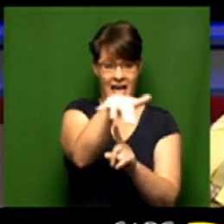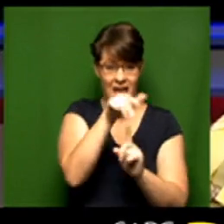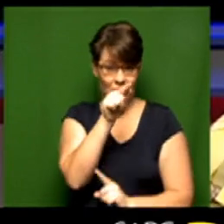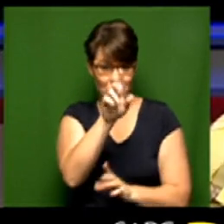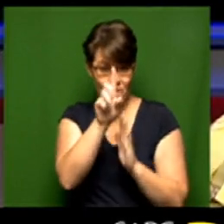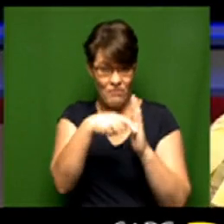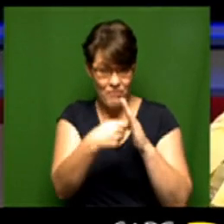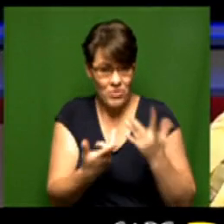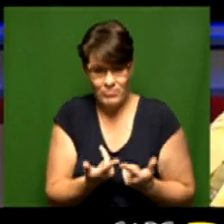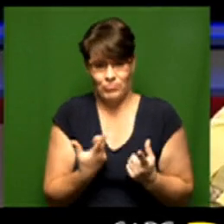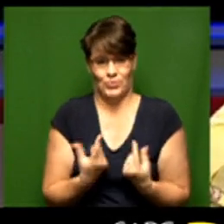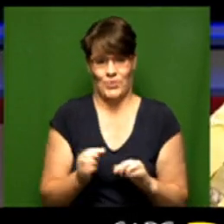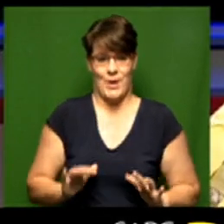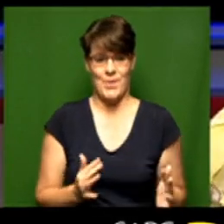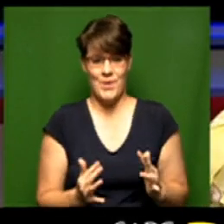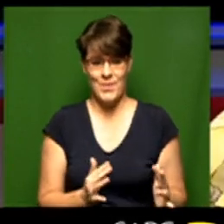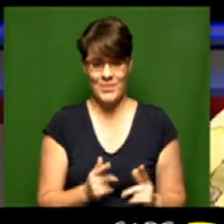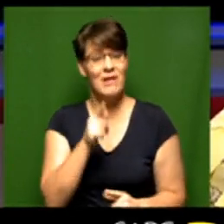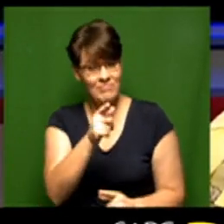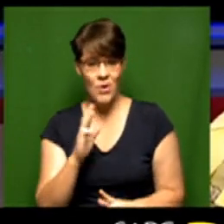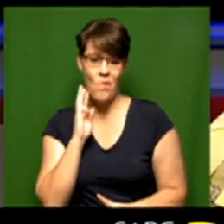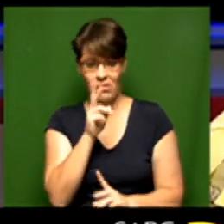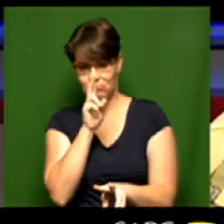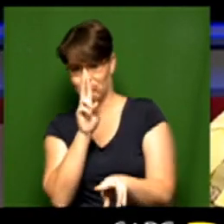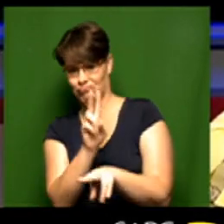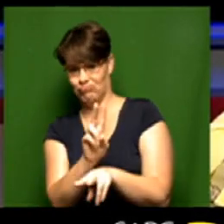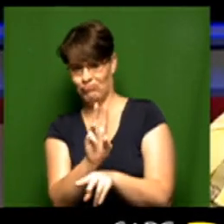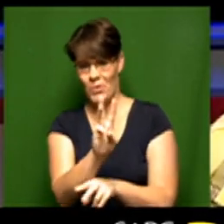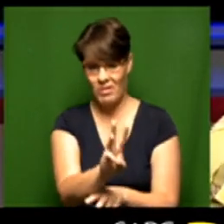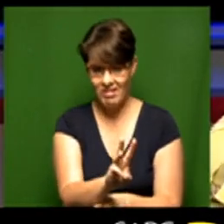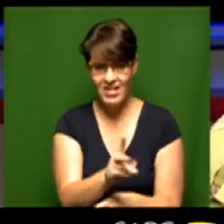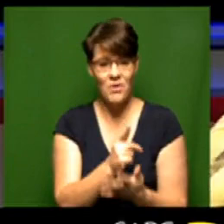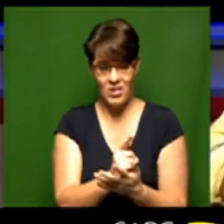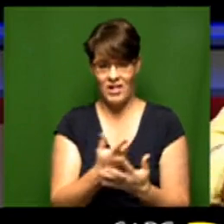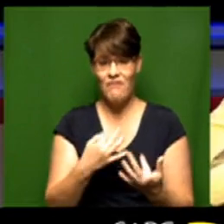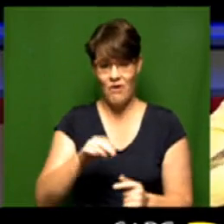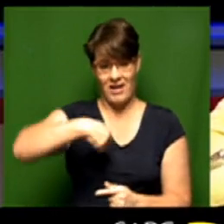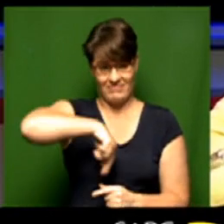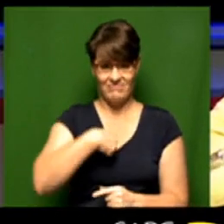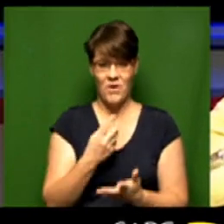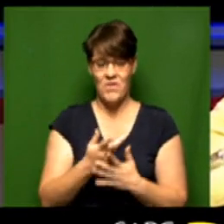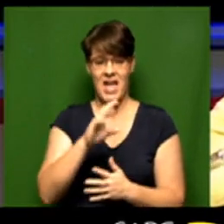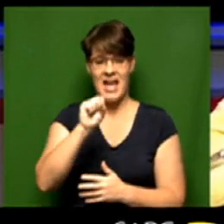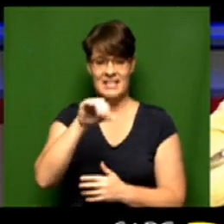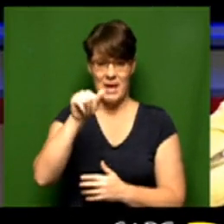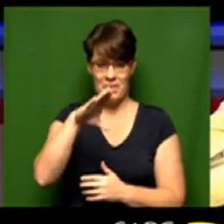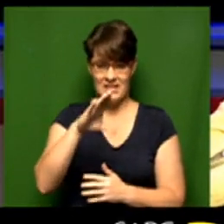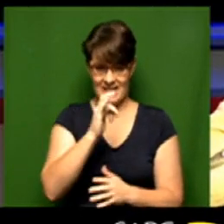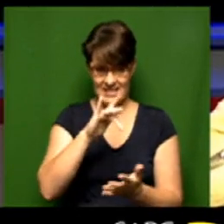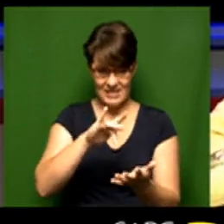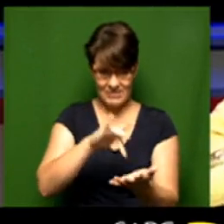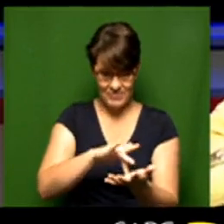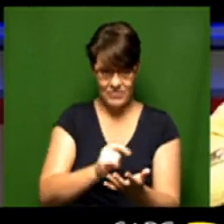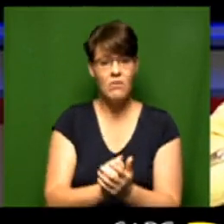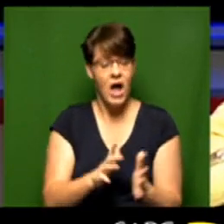you vote in are doing so this is really the place that you want to keep your eye on and we'll be keeping our eye on it for you here at the SABC studio we've got a